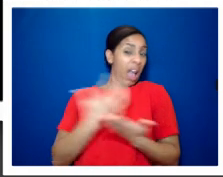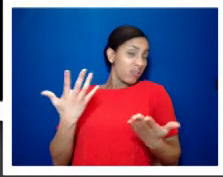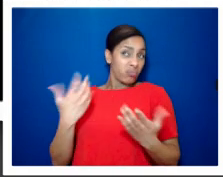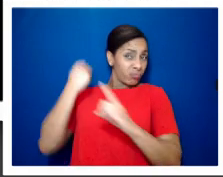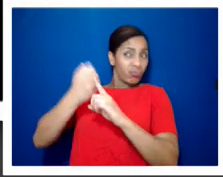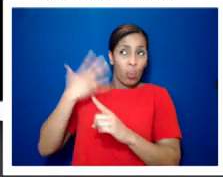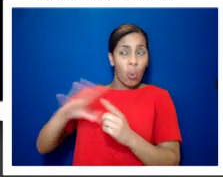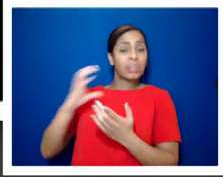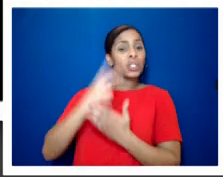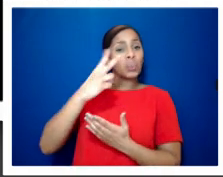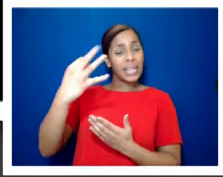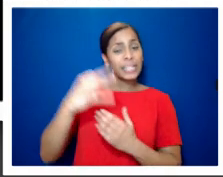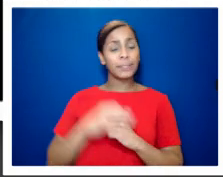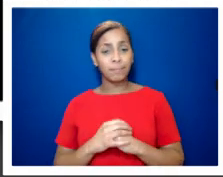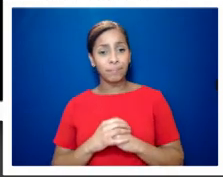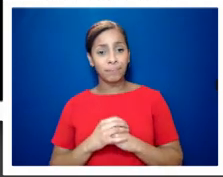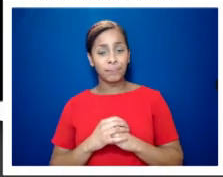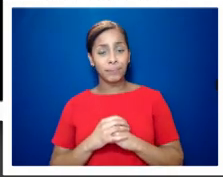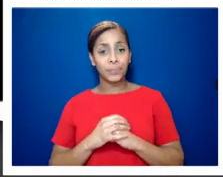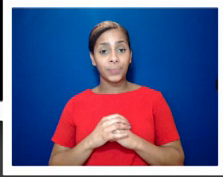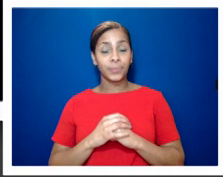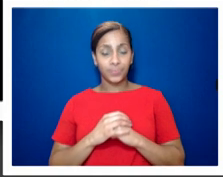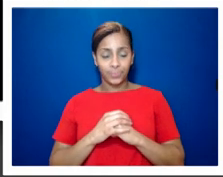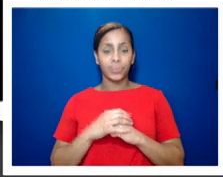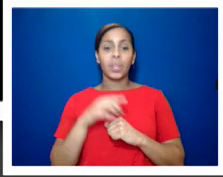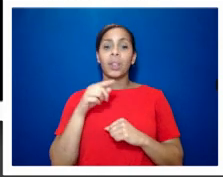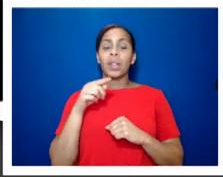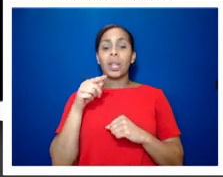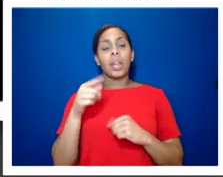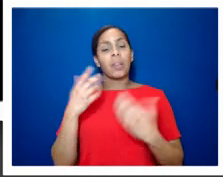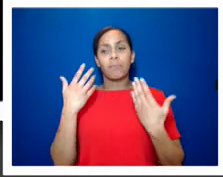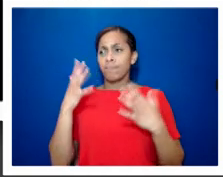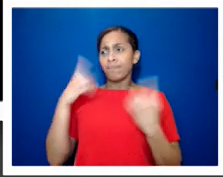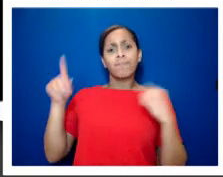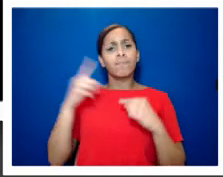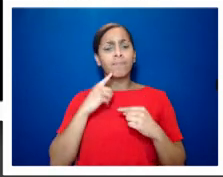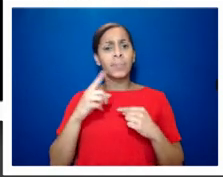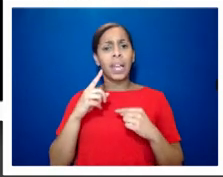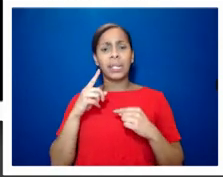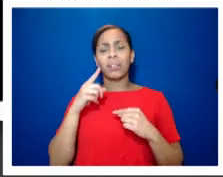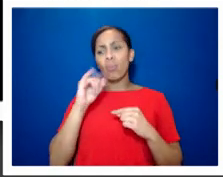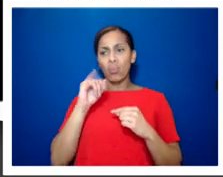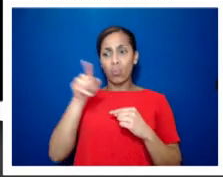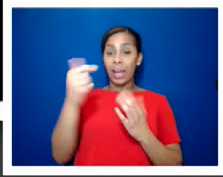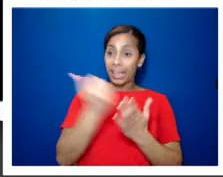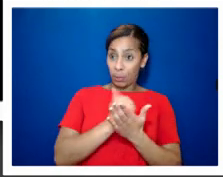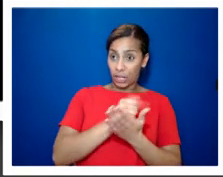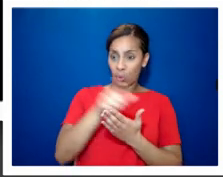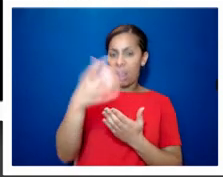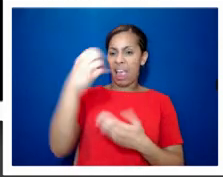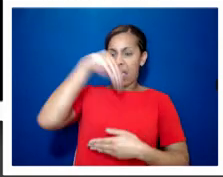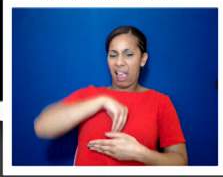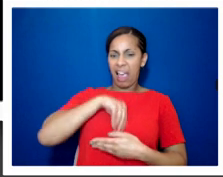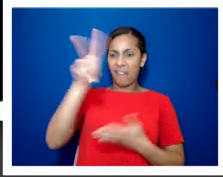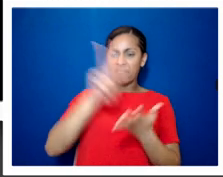so the earl of halisbury said that homosexuals act as reservoirs of venereal disease and the lesbian